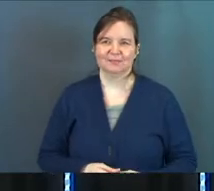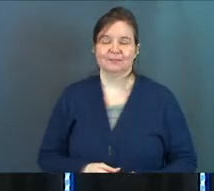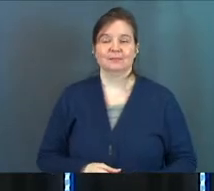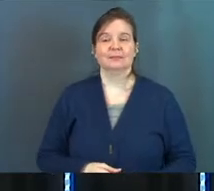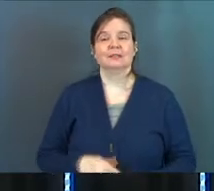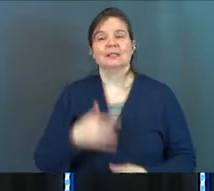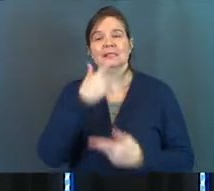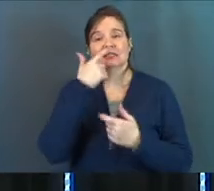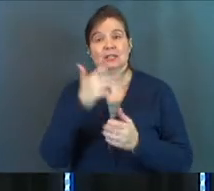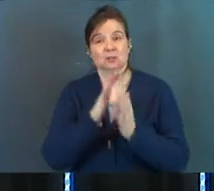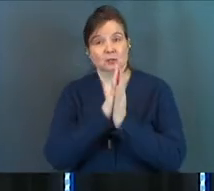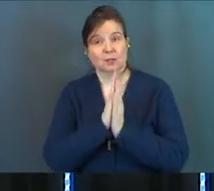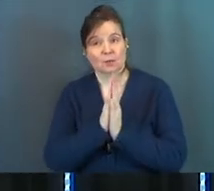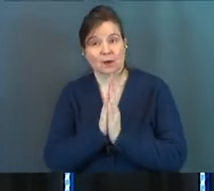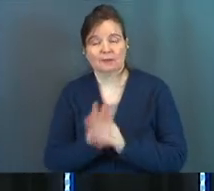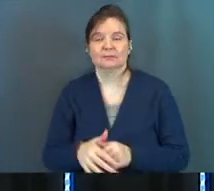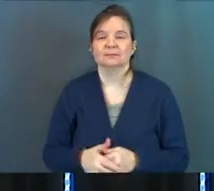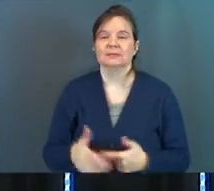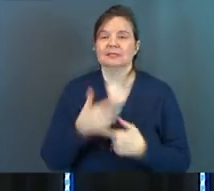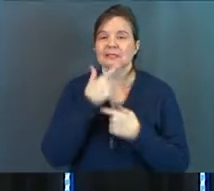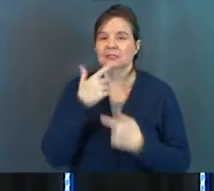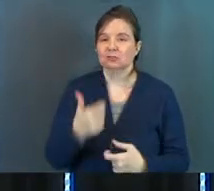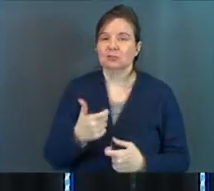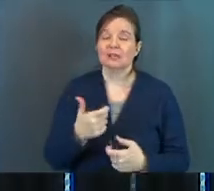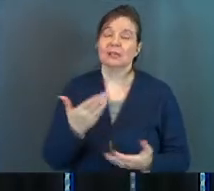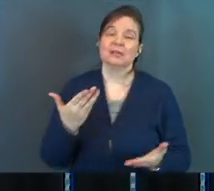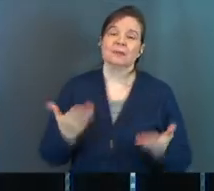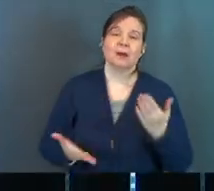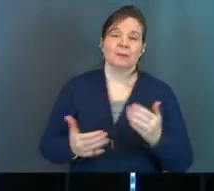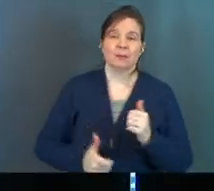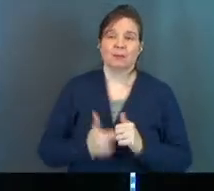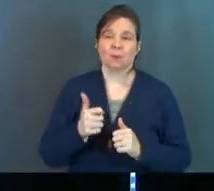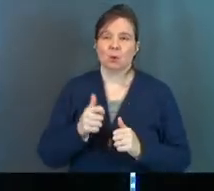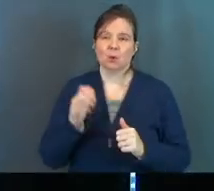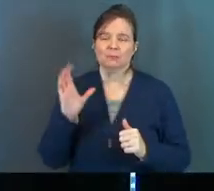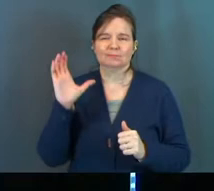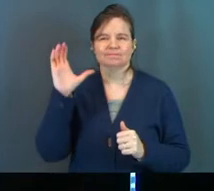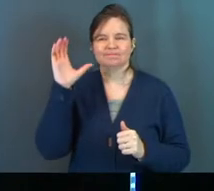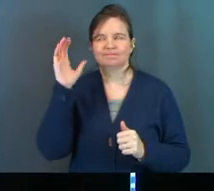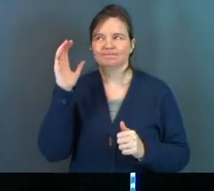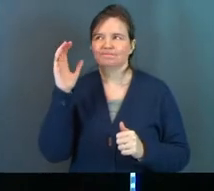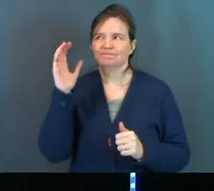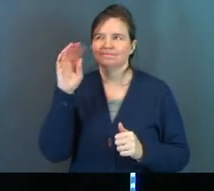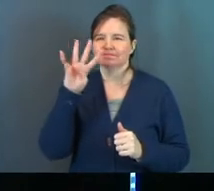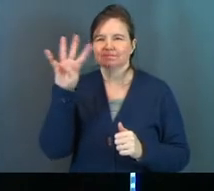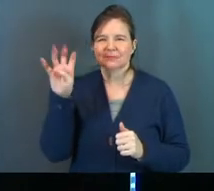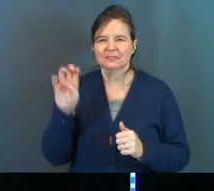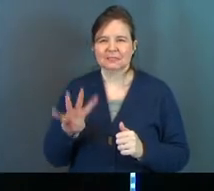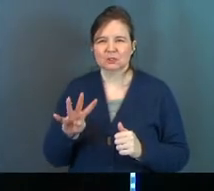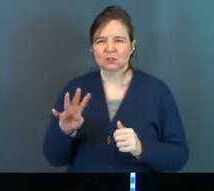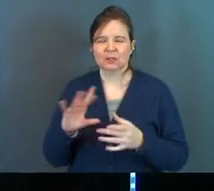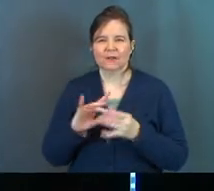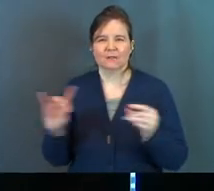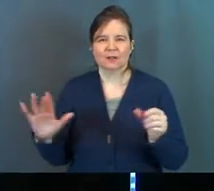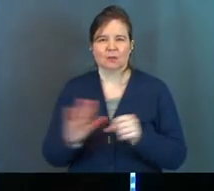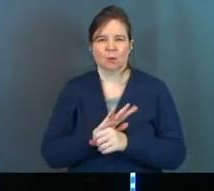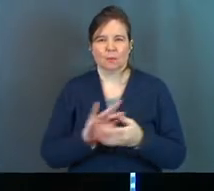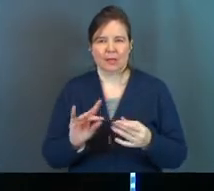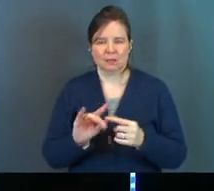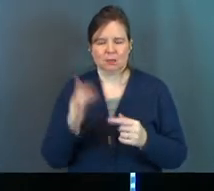It's an interesting prayer. It's an interesting, it's probably the most mysterious phrase in the entire passage to me.